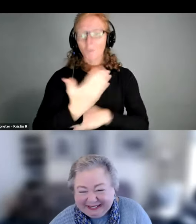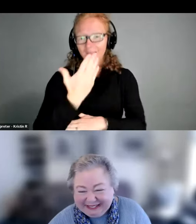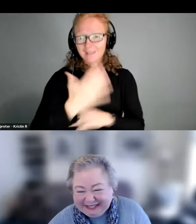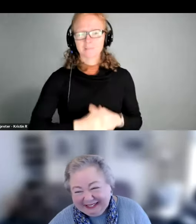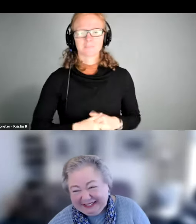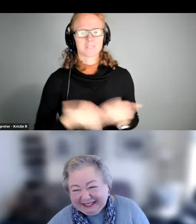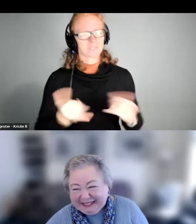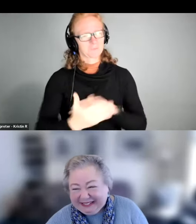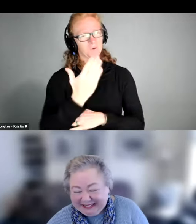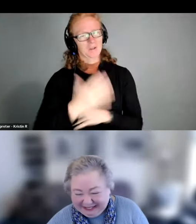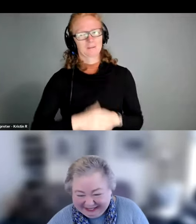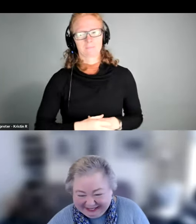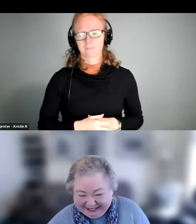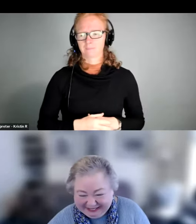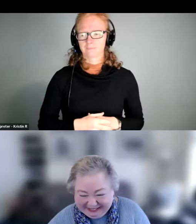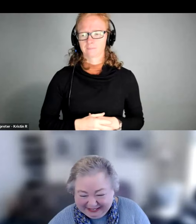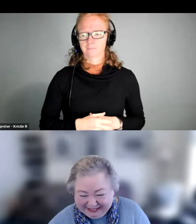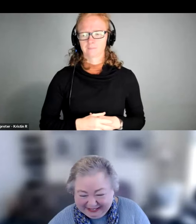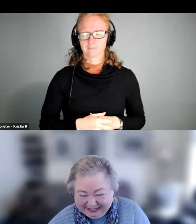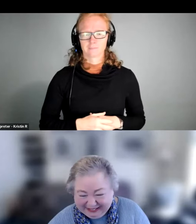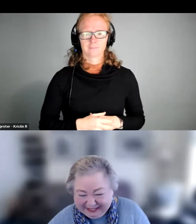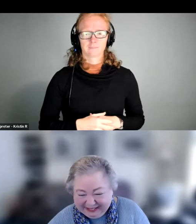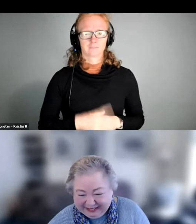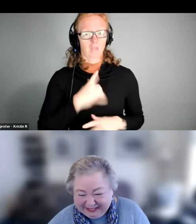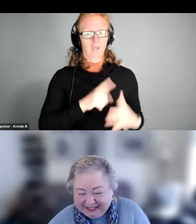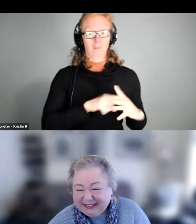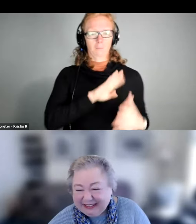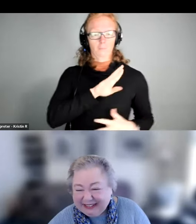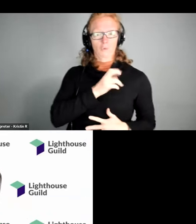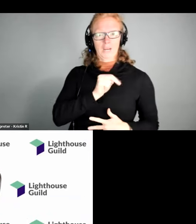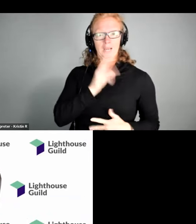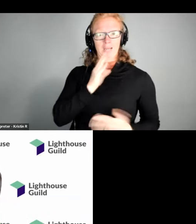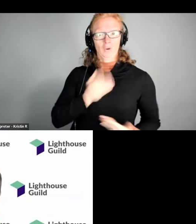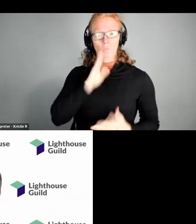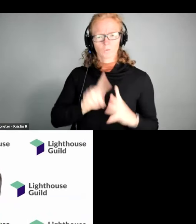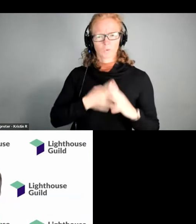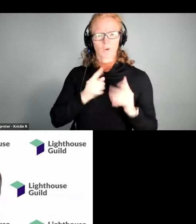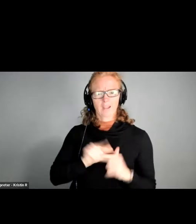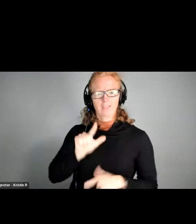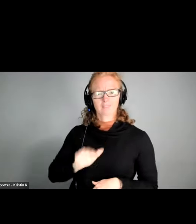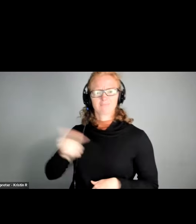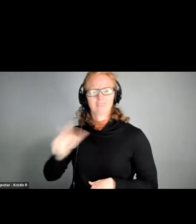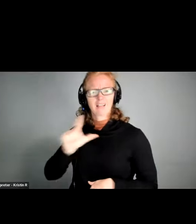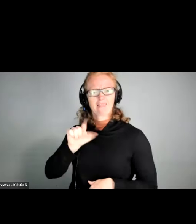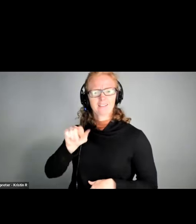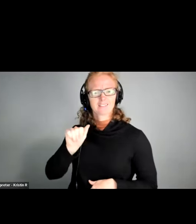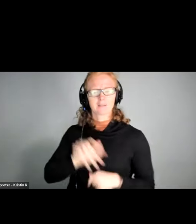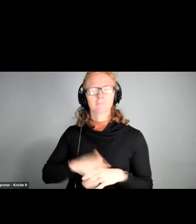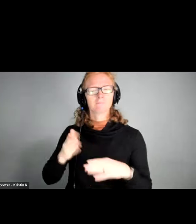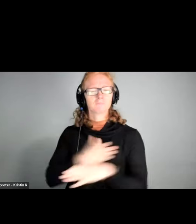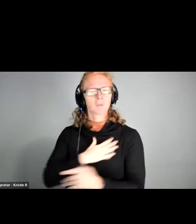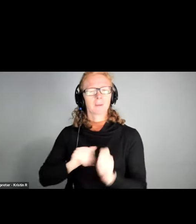still morning good morning thank you very much i'm gonna start and then uh lisa will go right after so i'm gonna share my screen